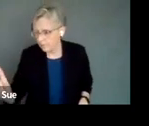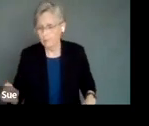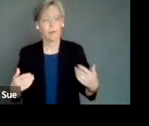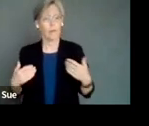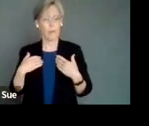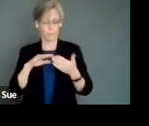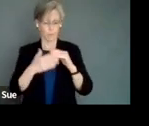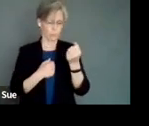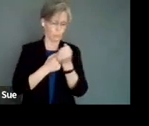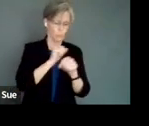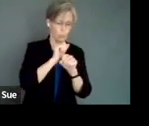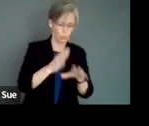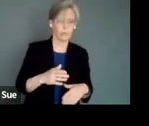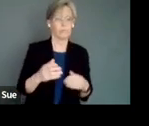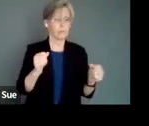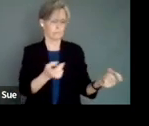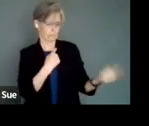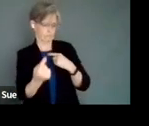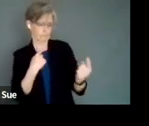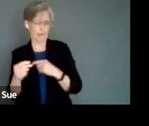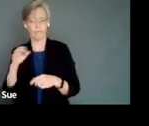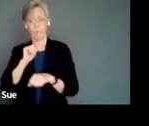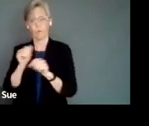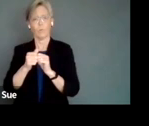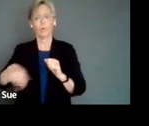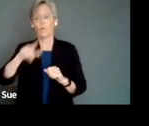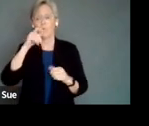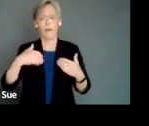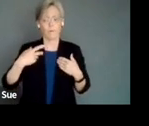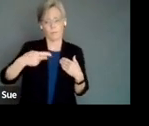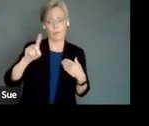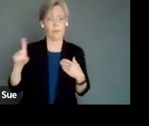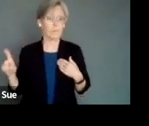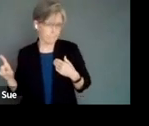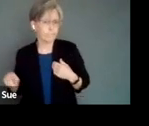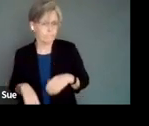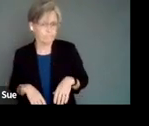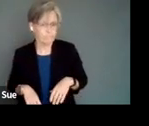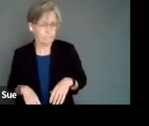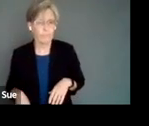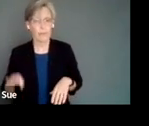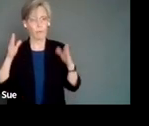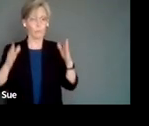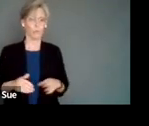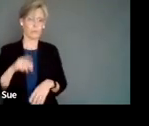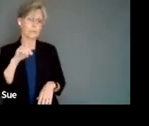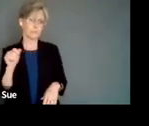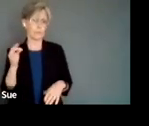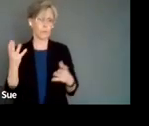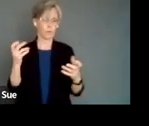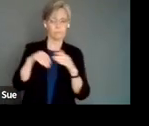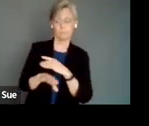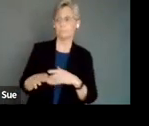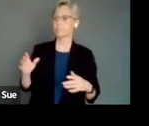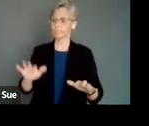community support workers available to us when we're working with PDD actors and patrons. So if a person with a disability wants to come as a